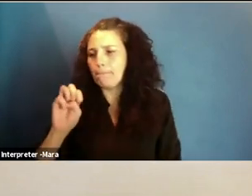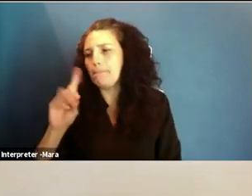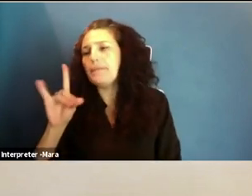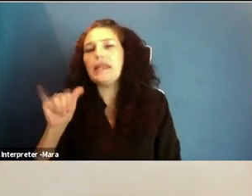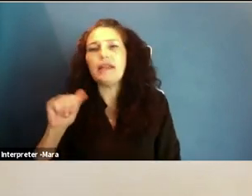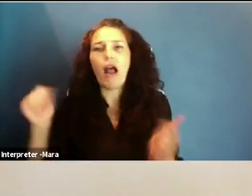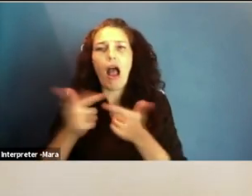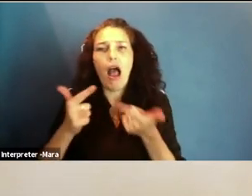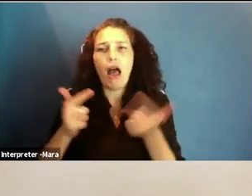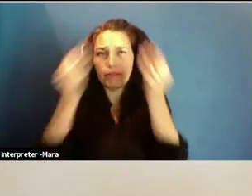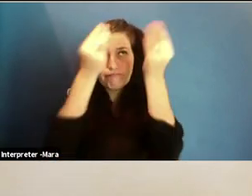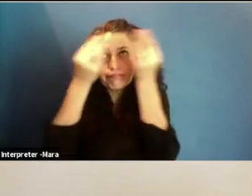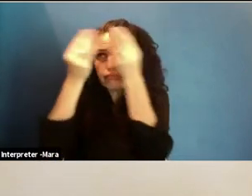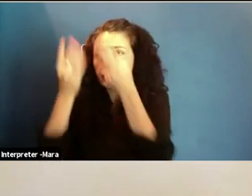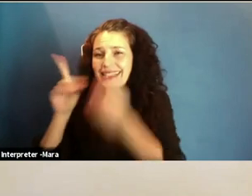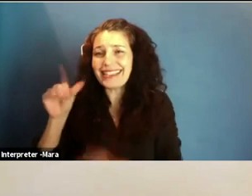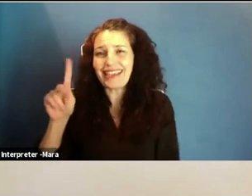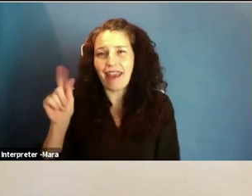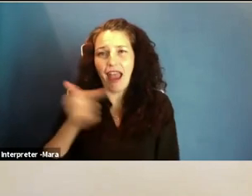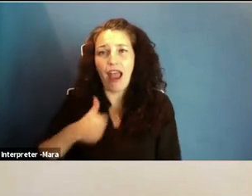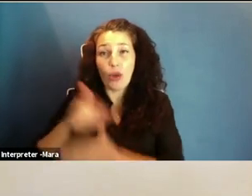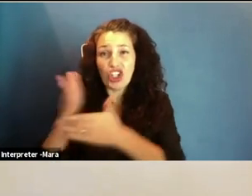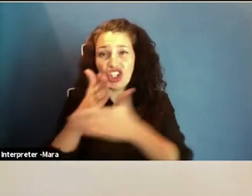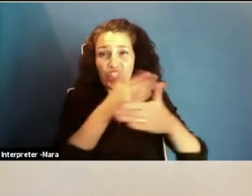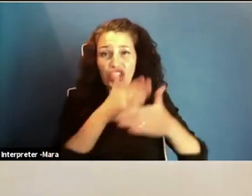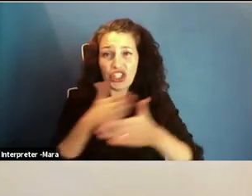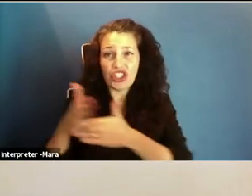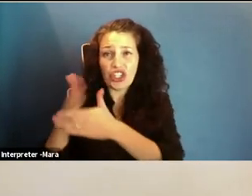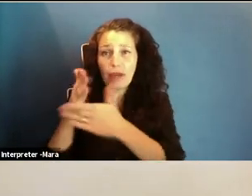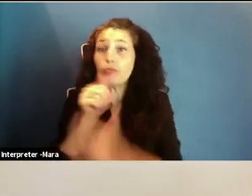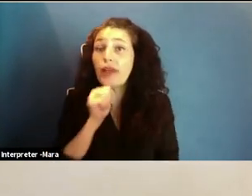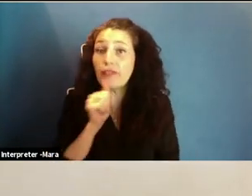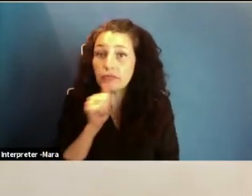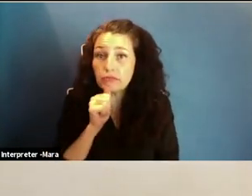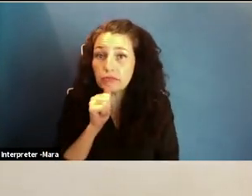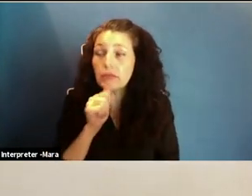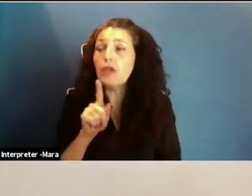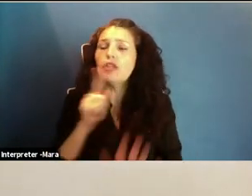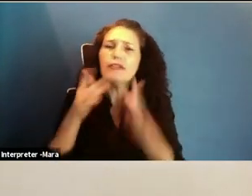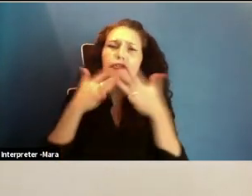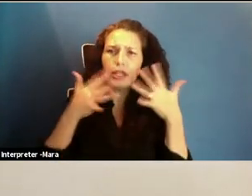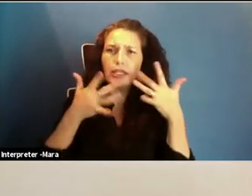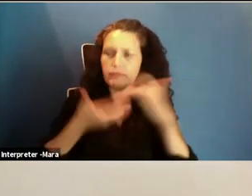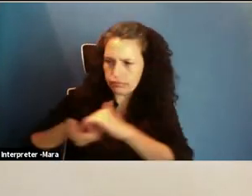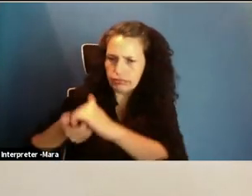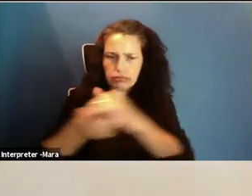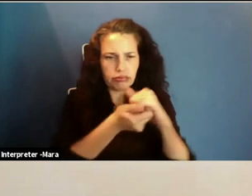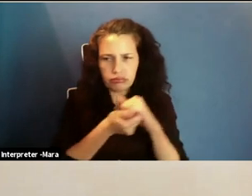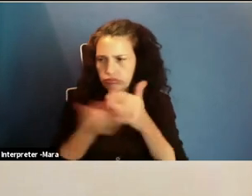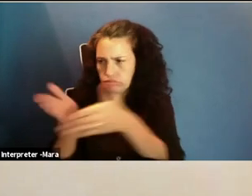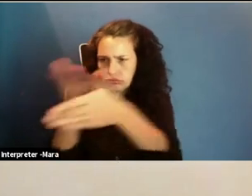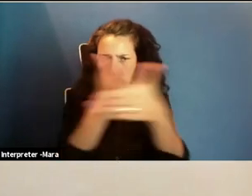all the data and we share it directly privately in a very friendly and collegial way with all our friends who